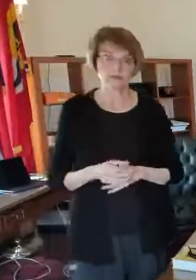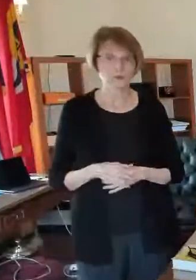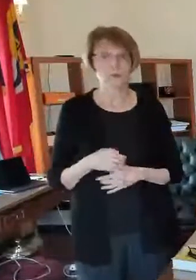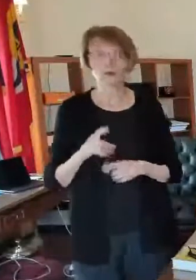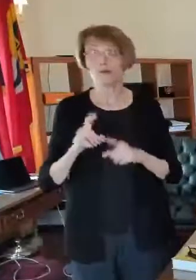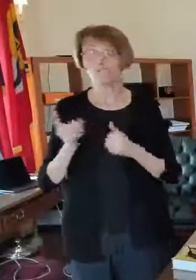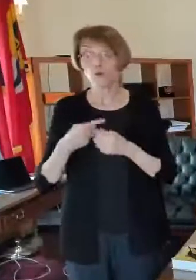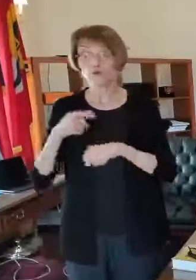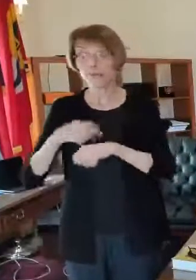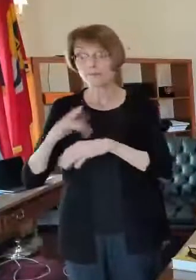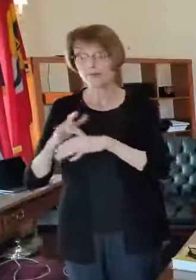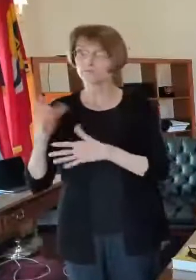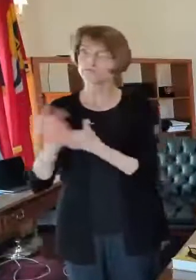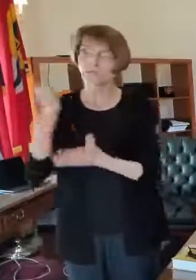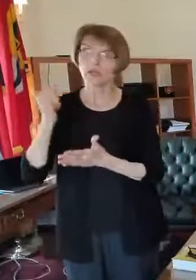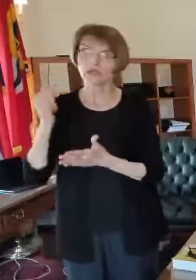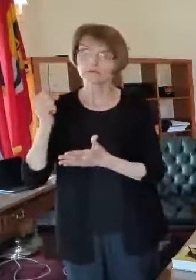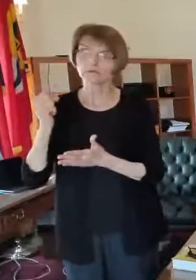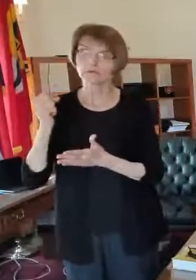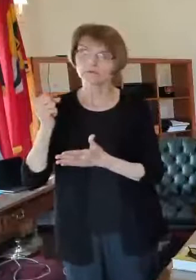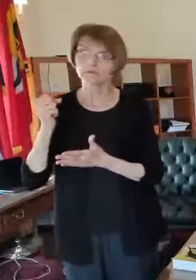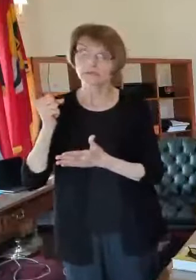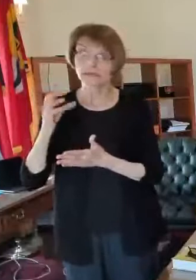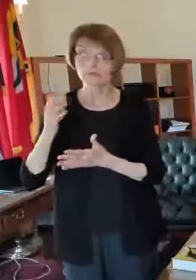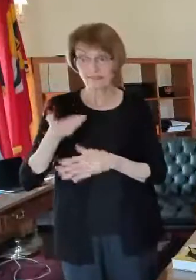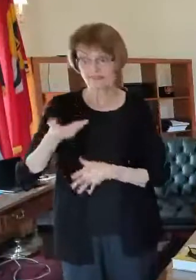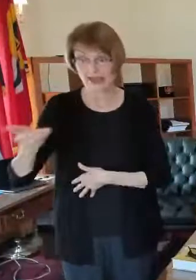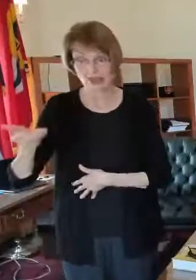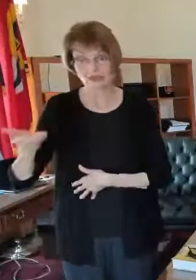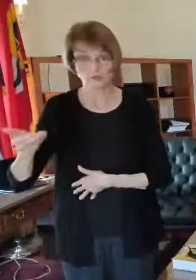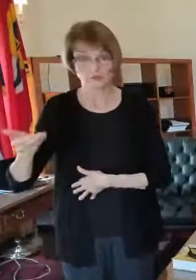opportunity if you're getting invitations